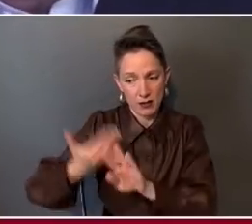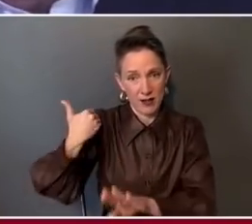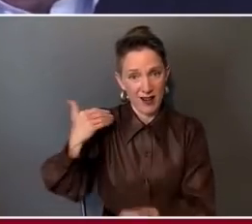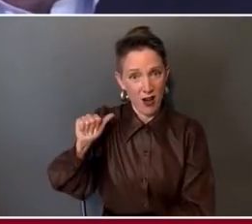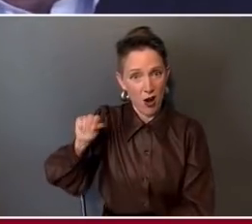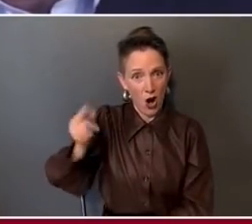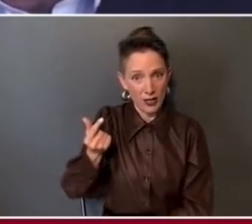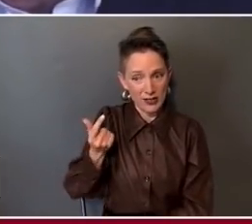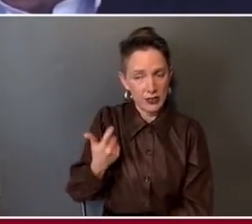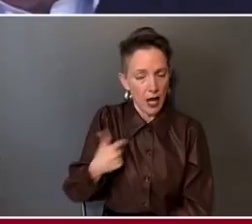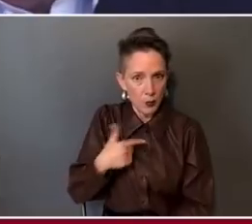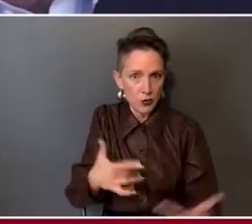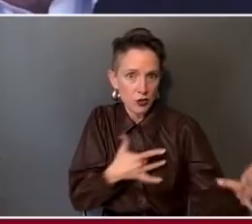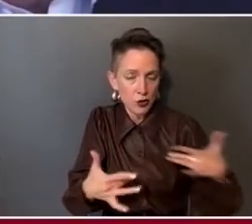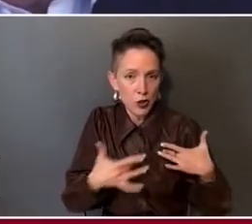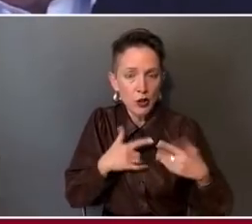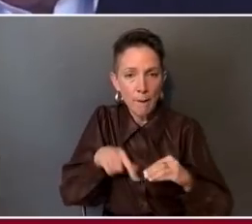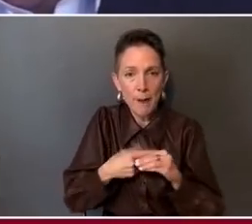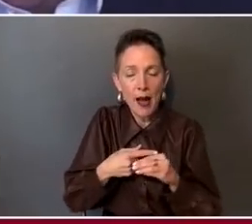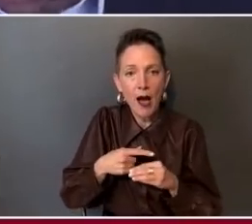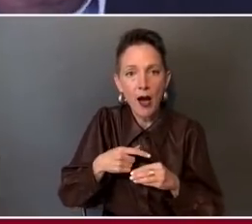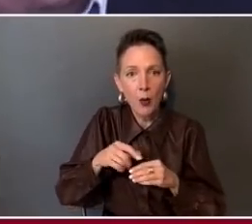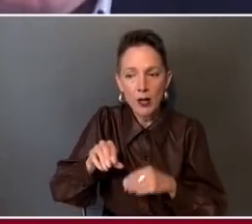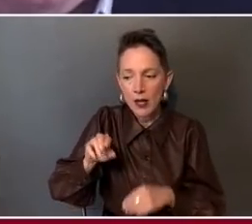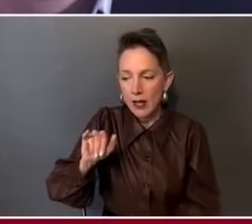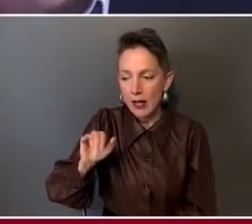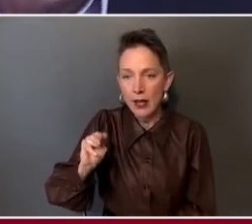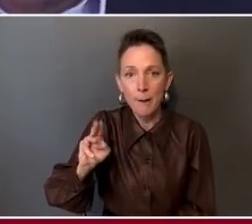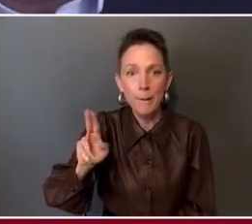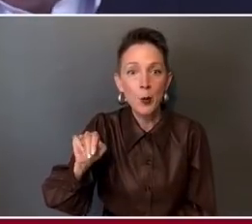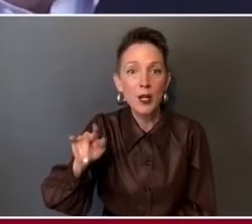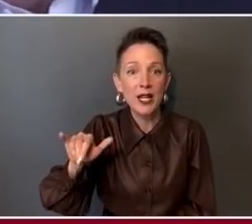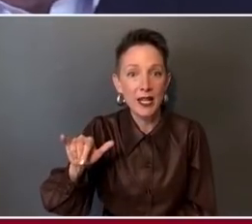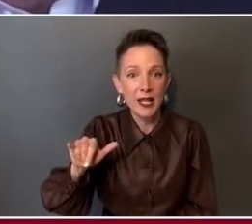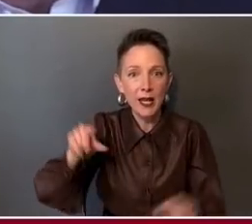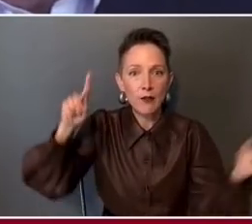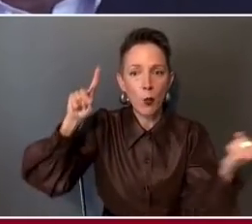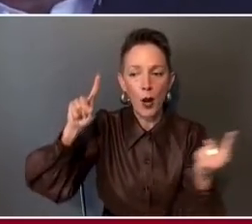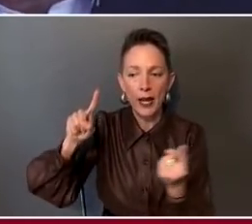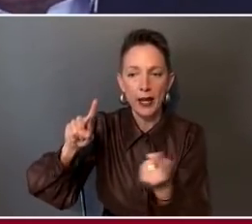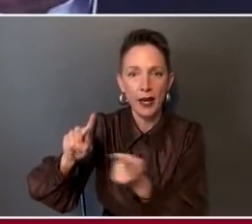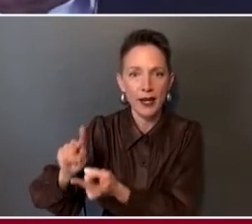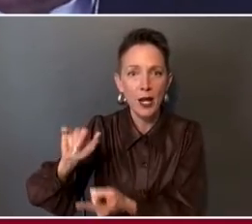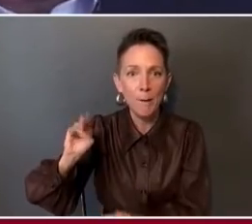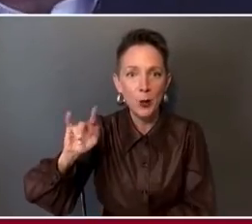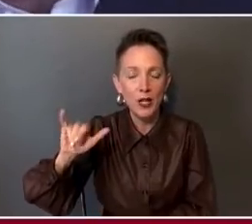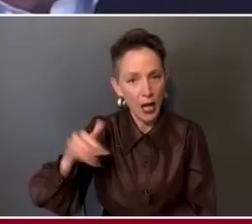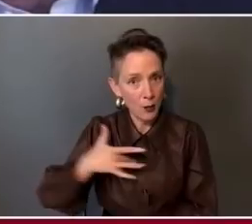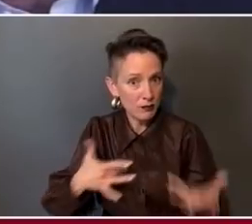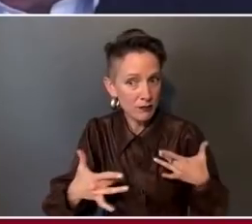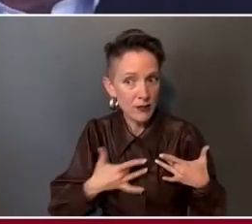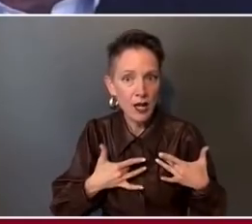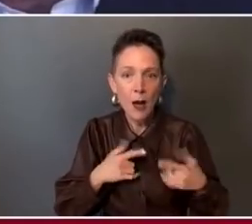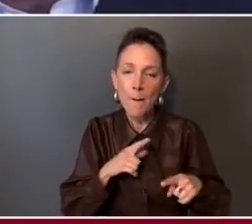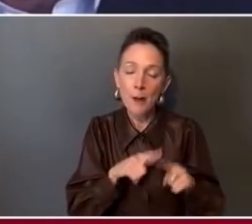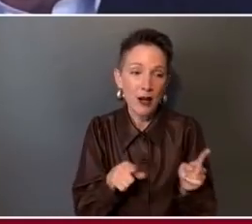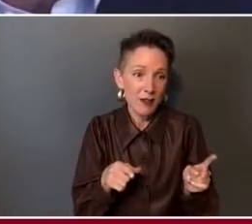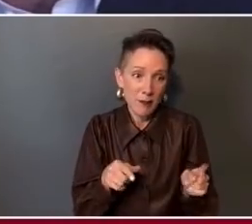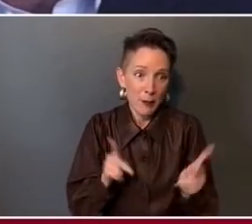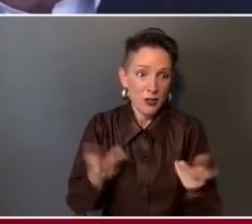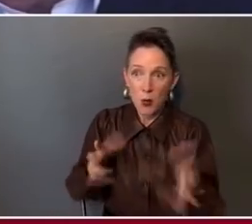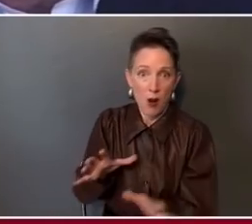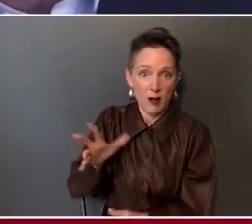concerned about waning immunity at a time when no one wanted to hear that. And yet today we have to deal with it. It's important.